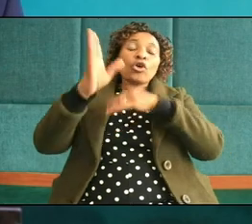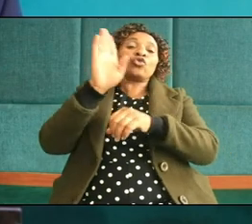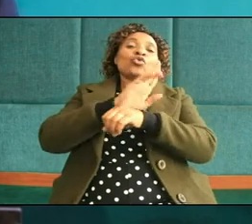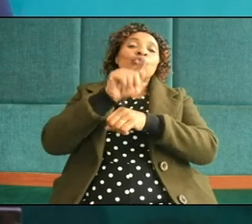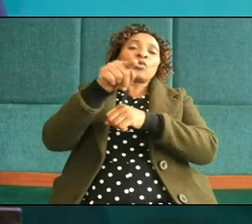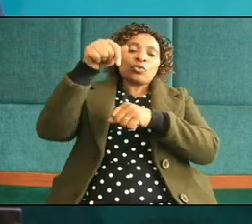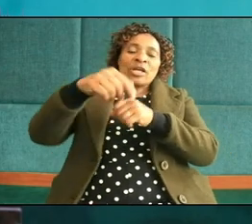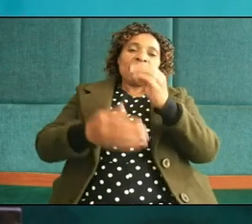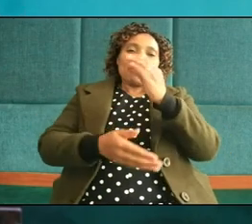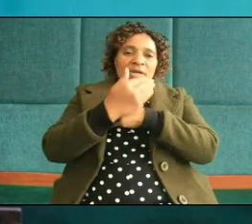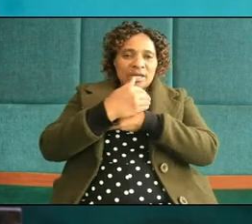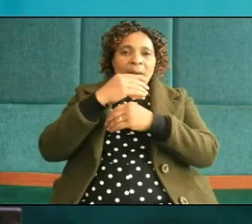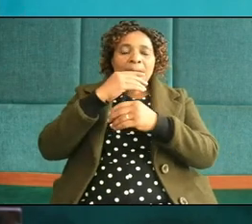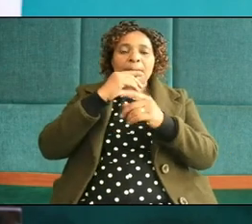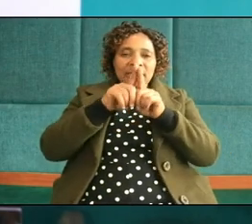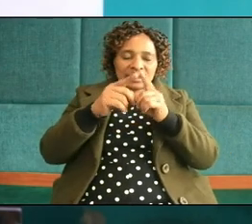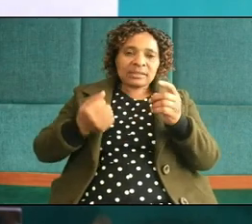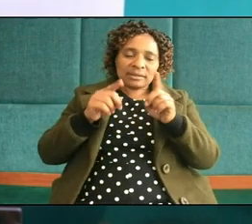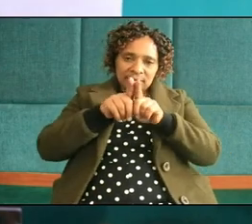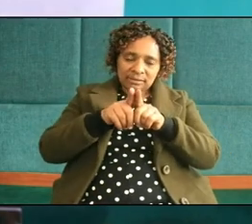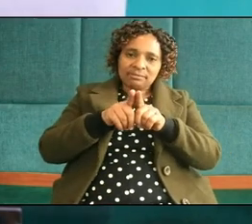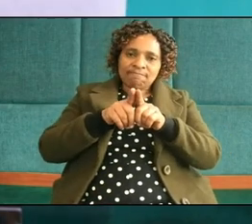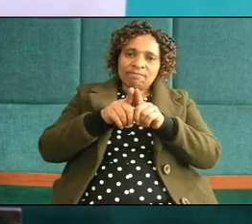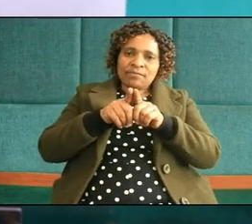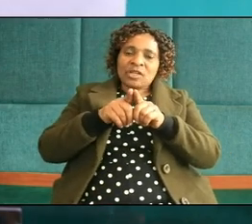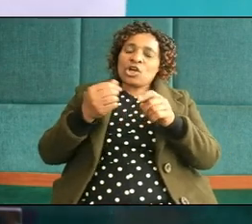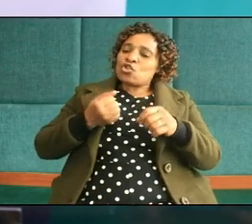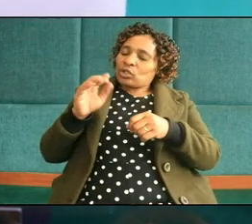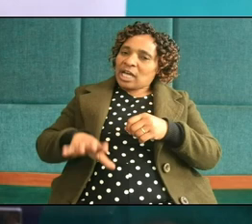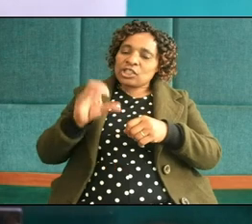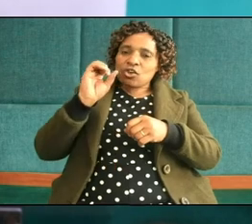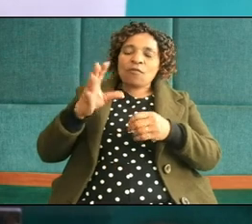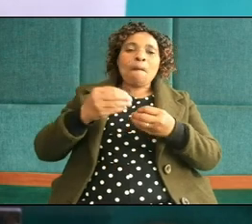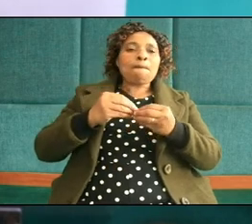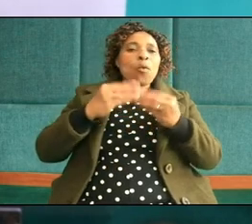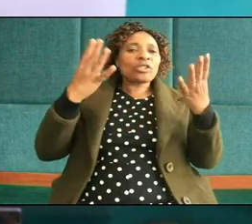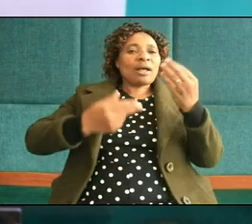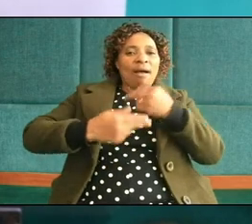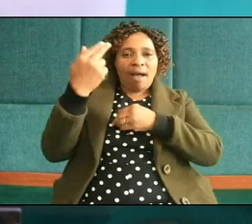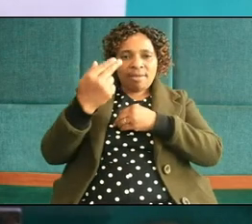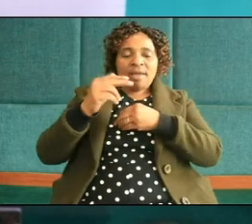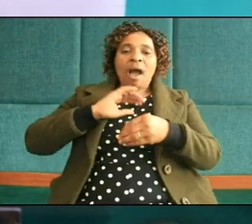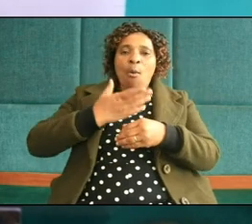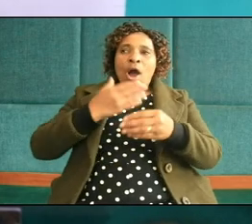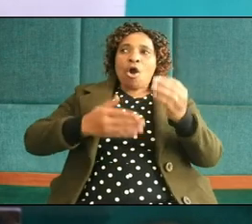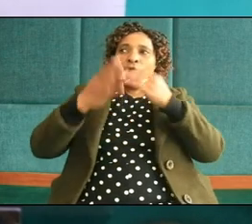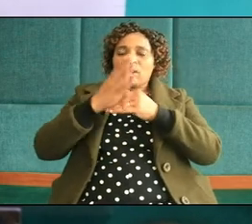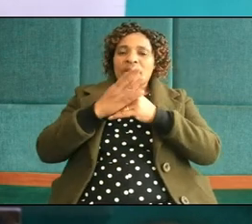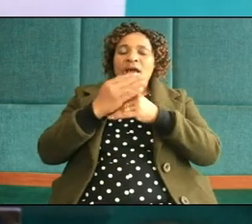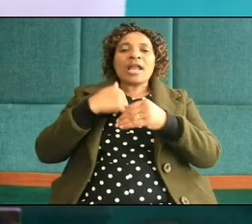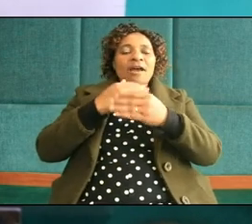brother sister leader daughters of most high our boys and our girls